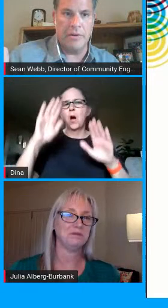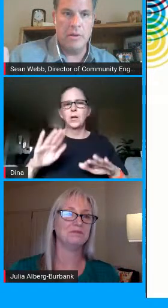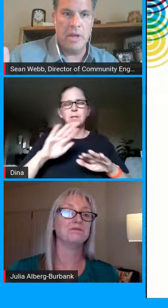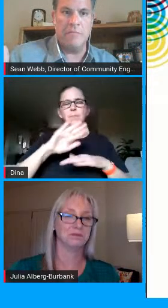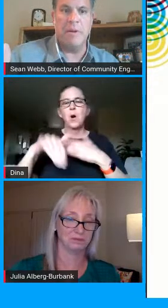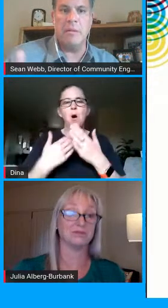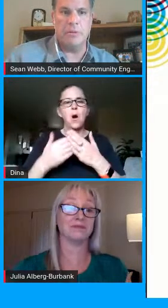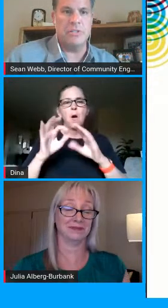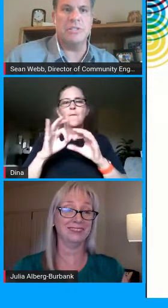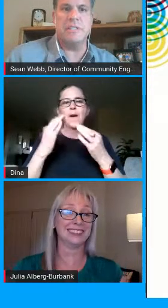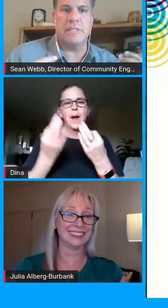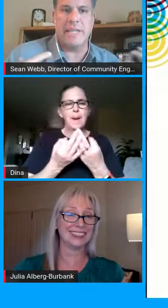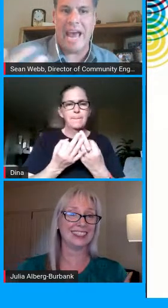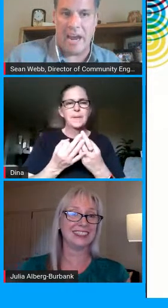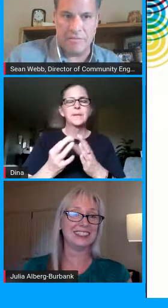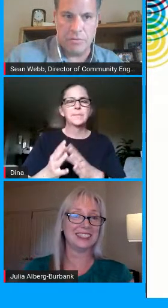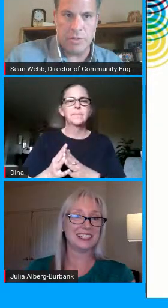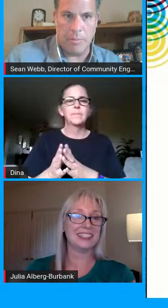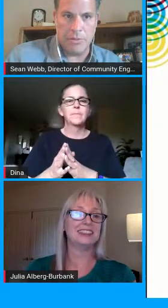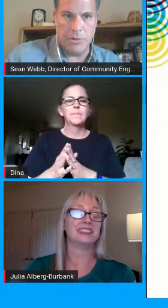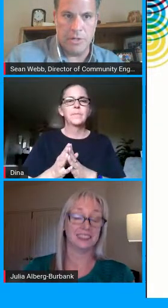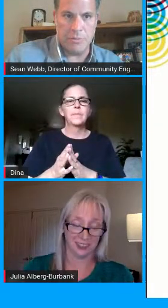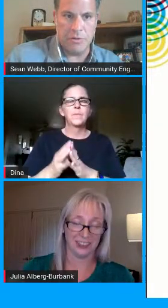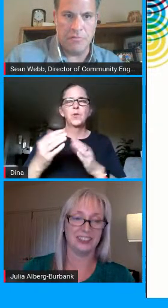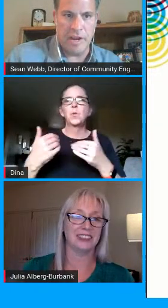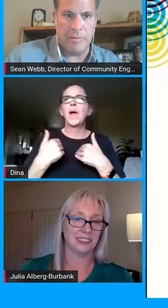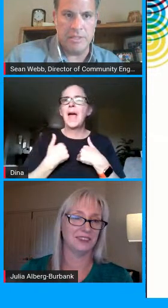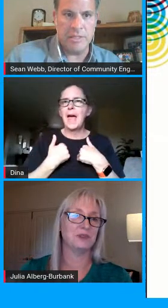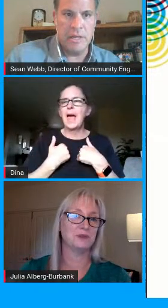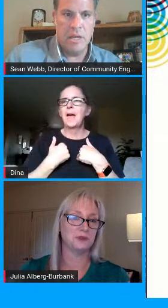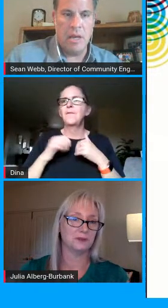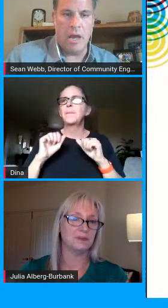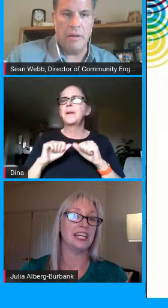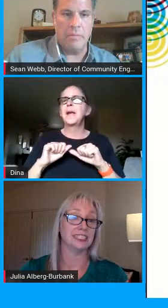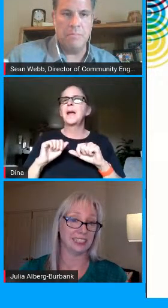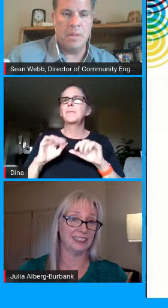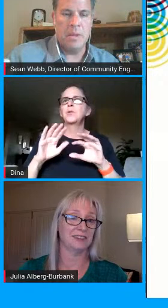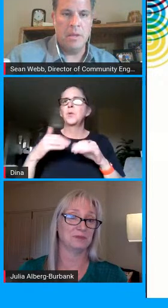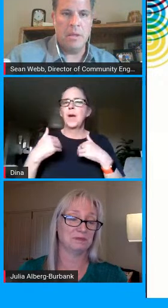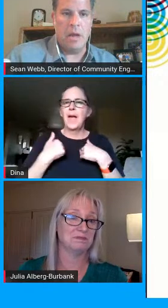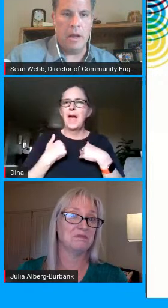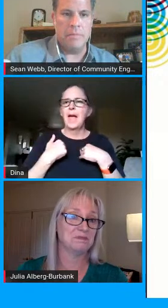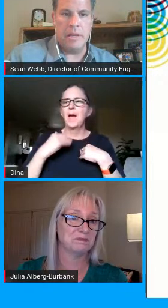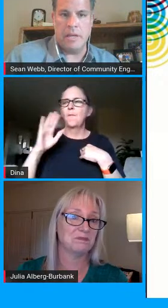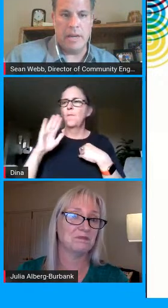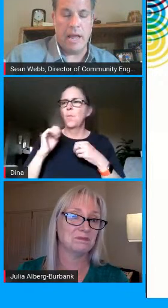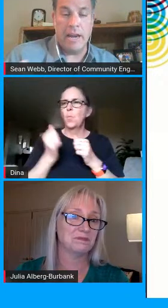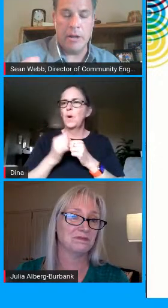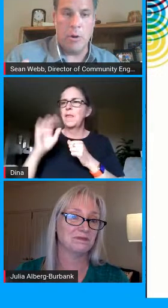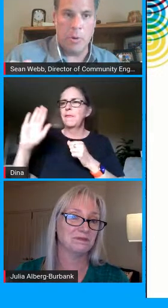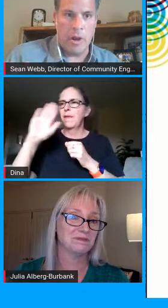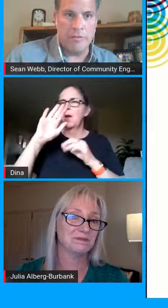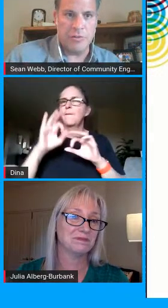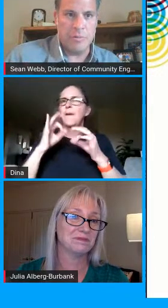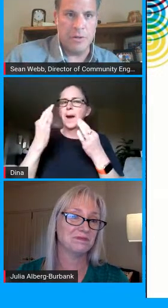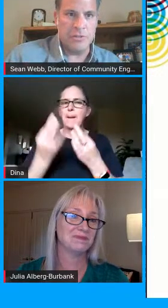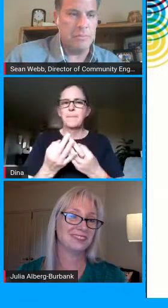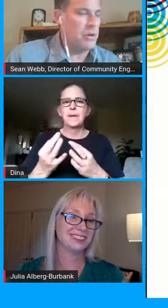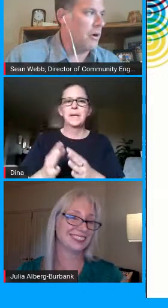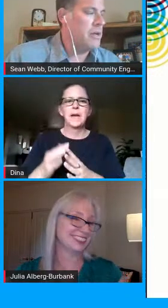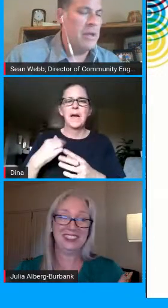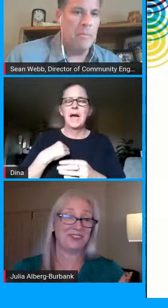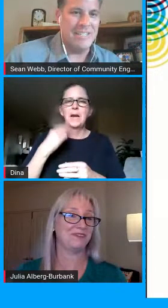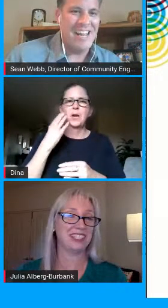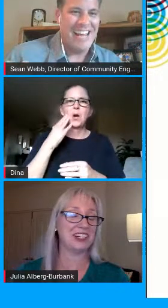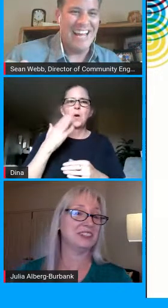home together have been able just to have those opportunities with their families um yes uh and i know i'm going off script here